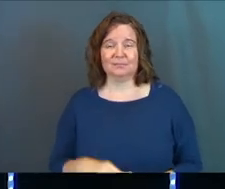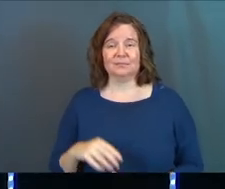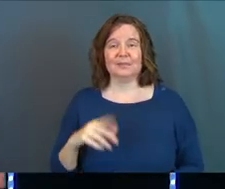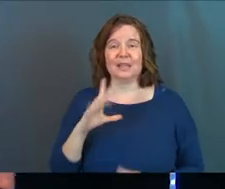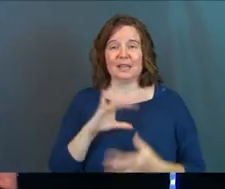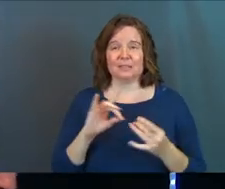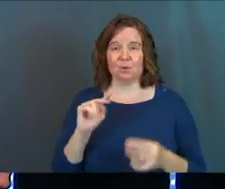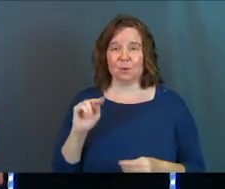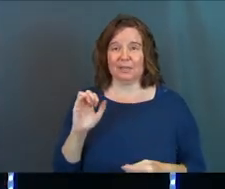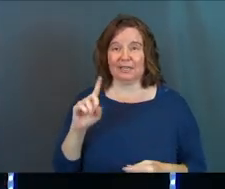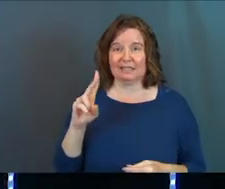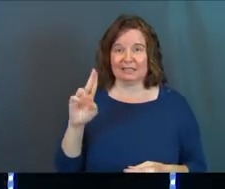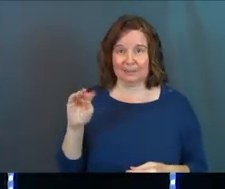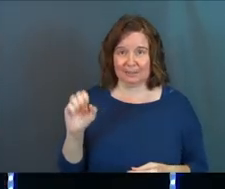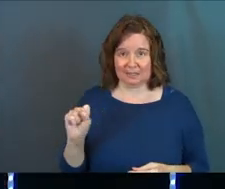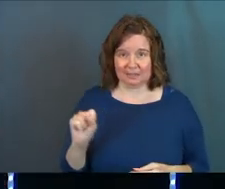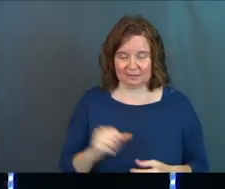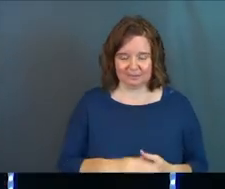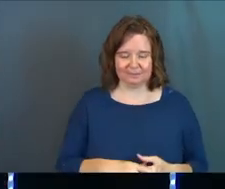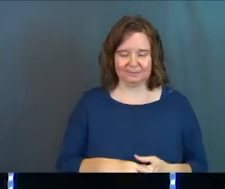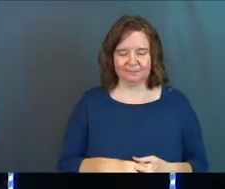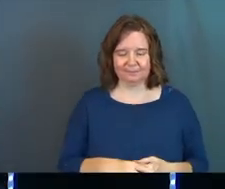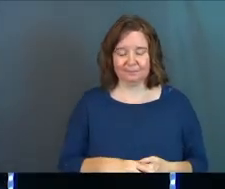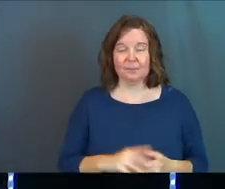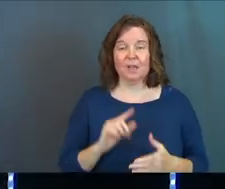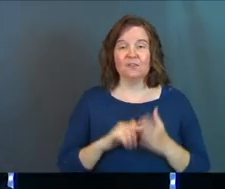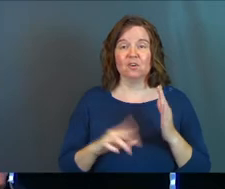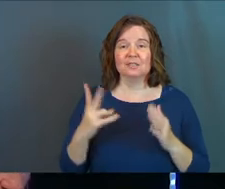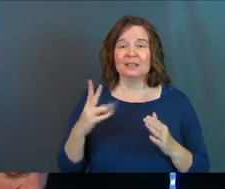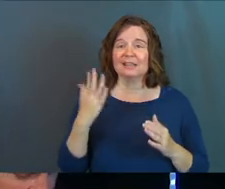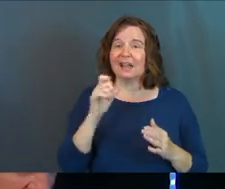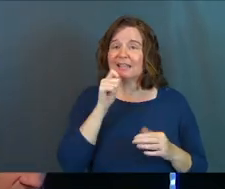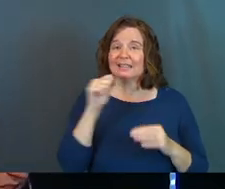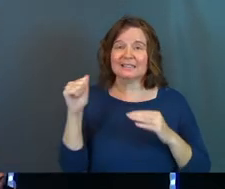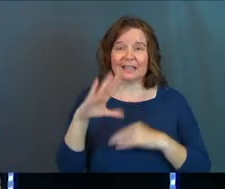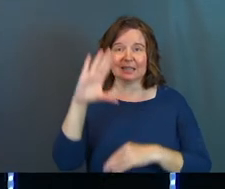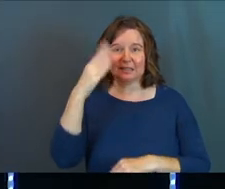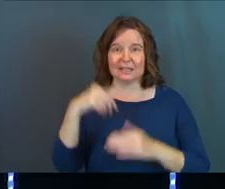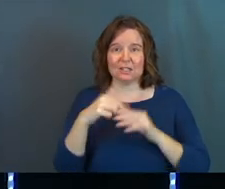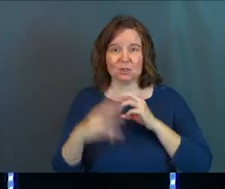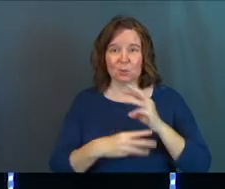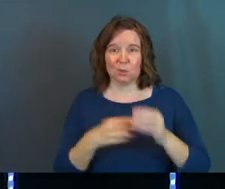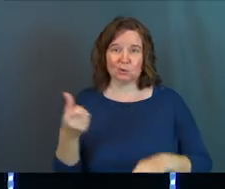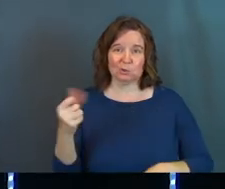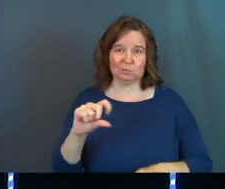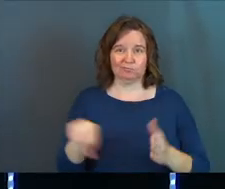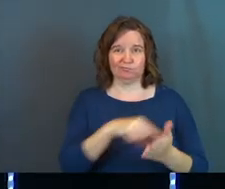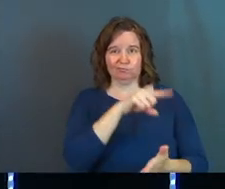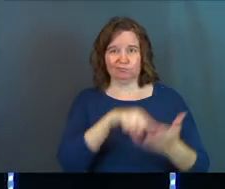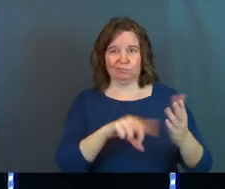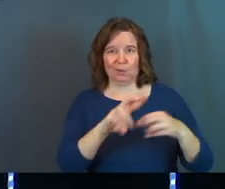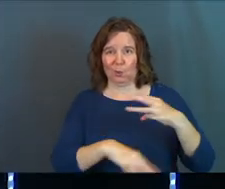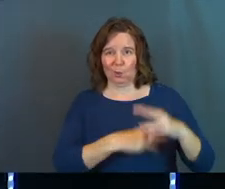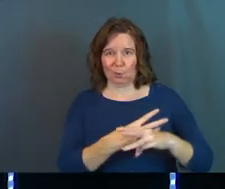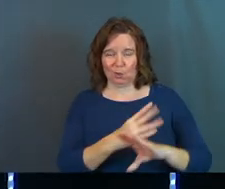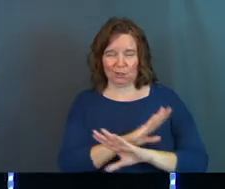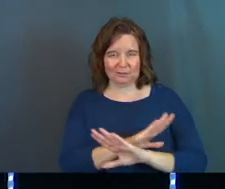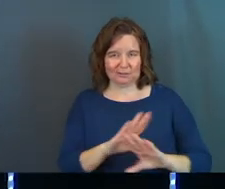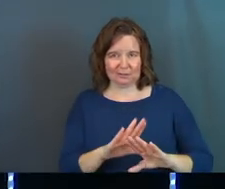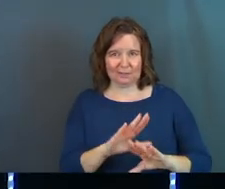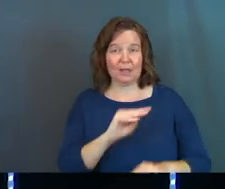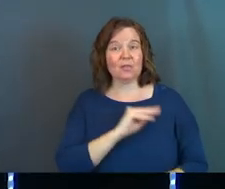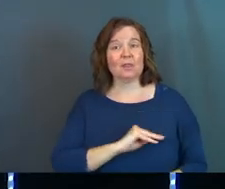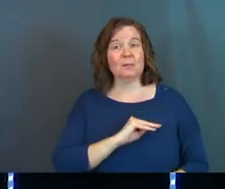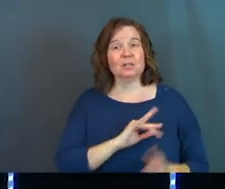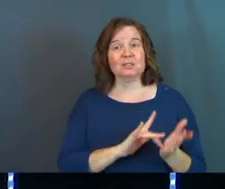That's spoken in Nicodemus. Verse 17. For God did not send his son into the world to condemn the world. The